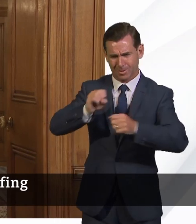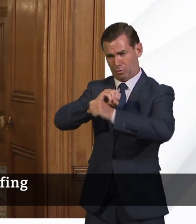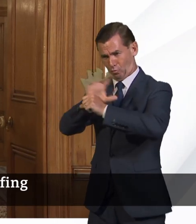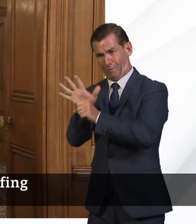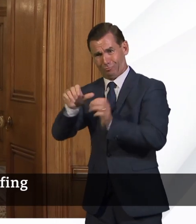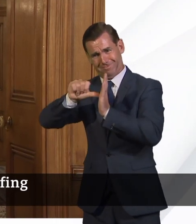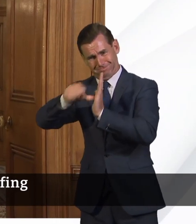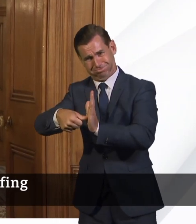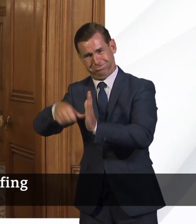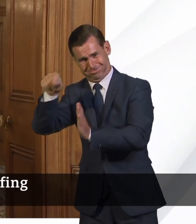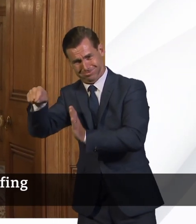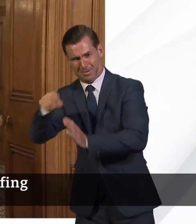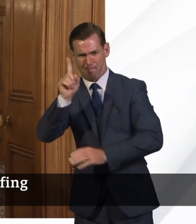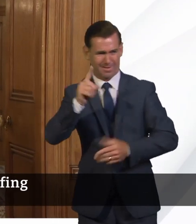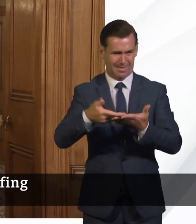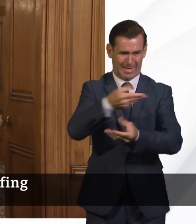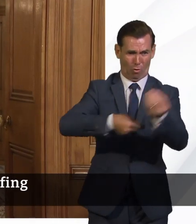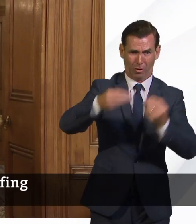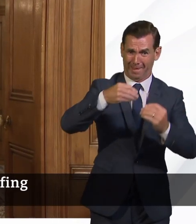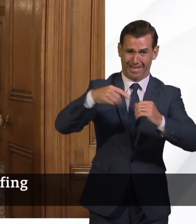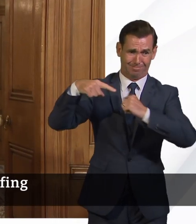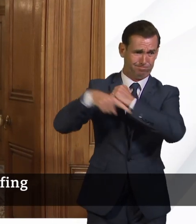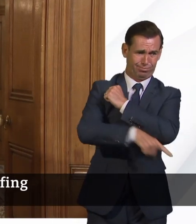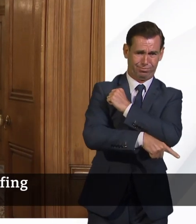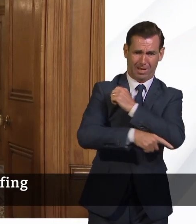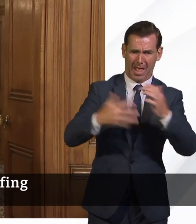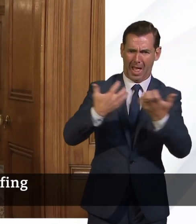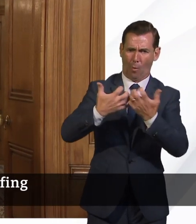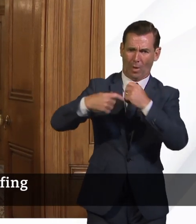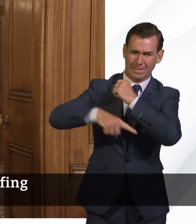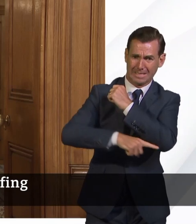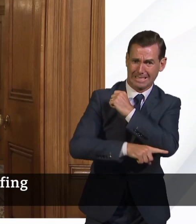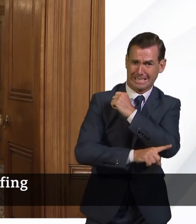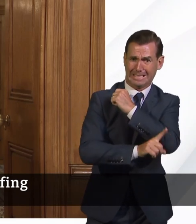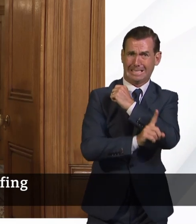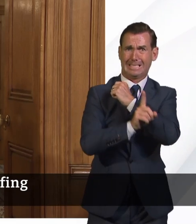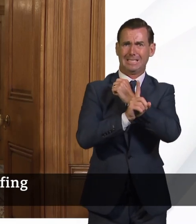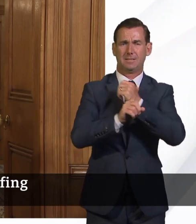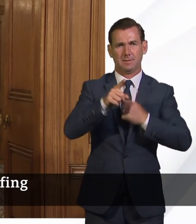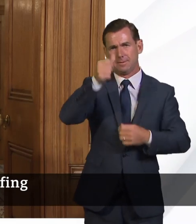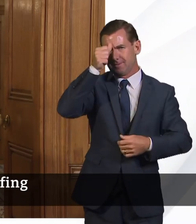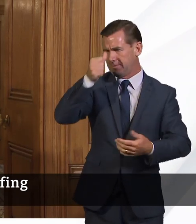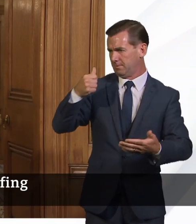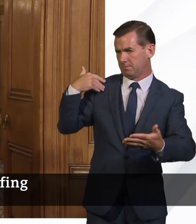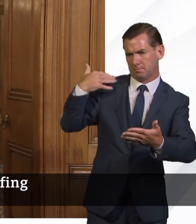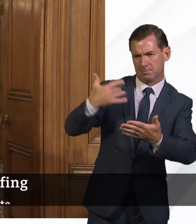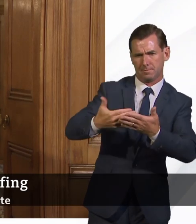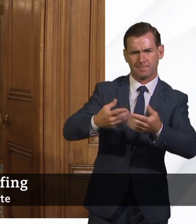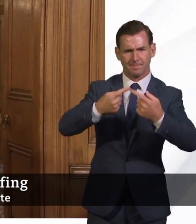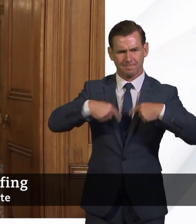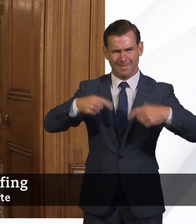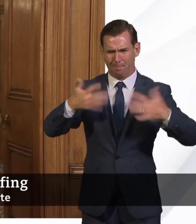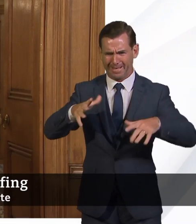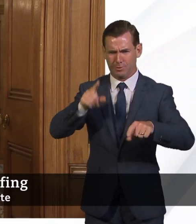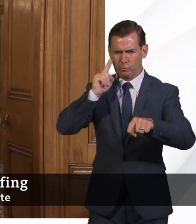the recovery from that, but also with recovering the economy. And of course, during this entire pandemic, what we've tried to do is to put our